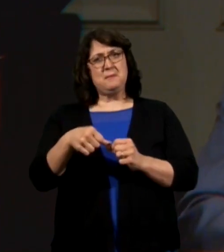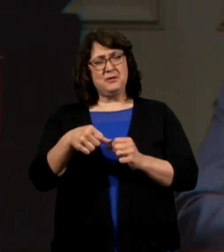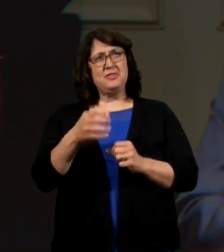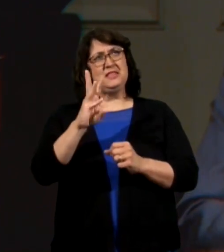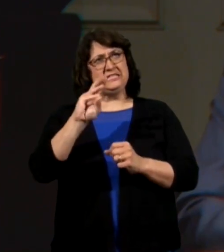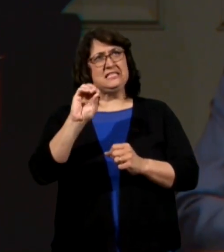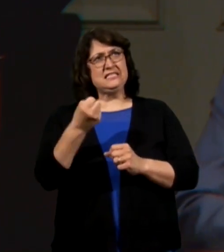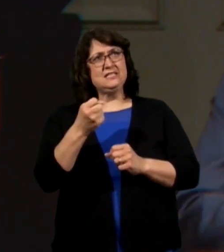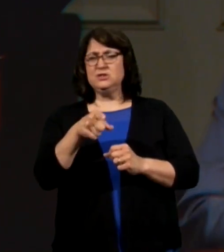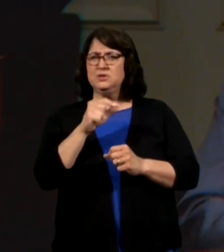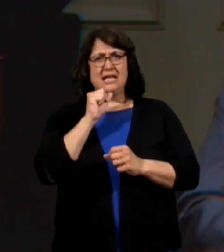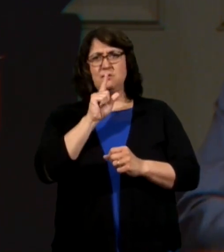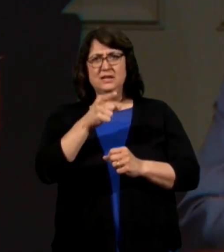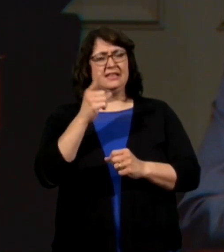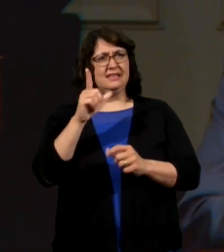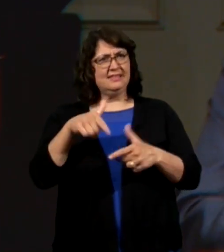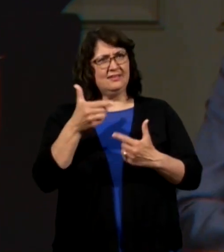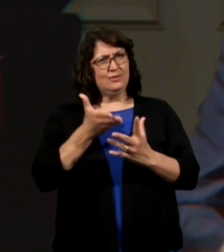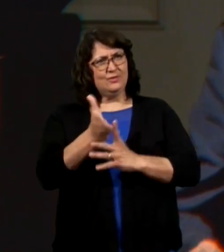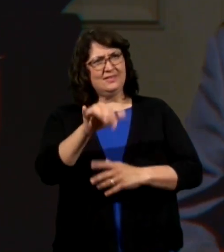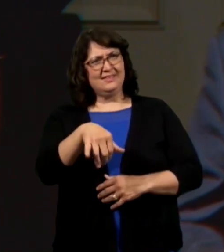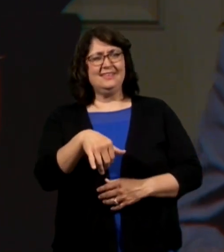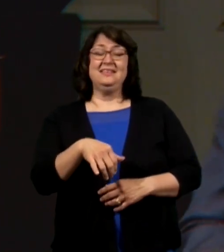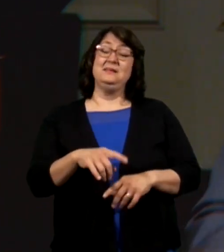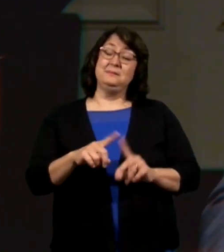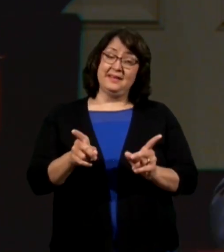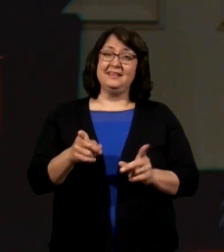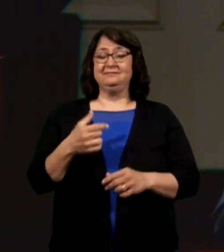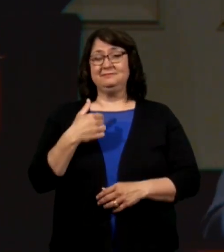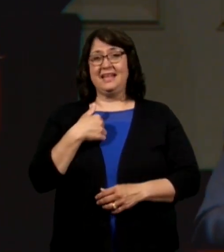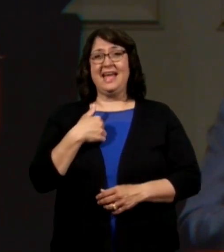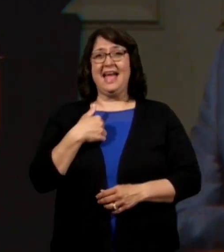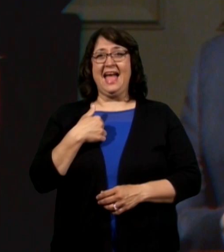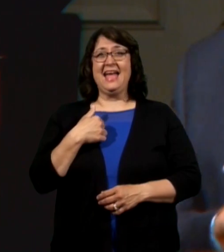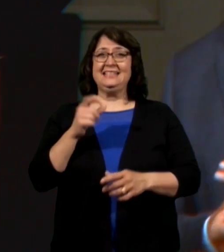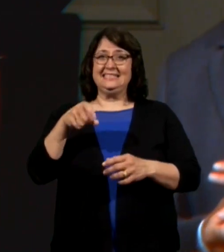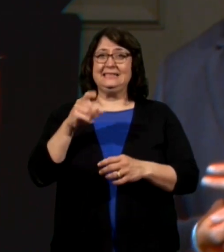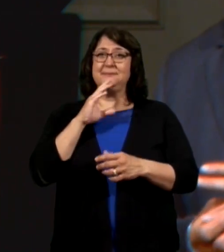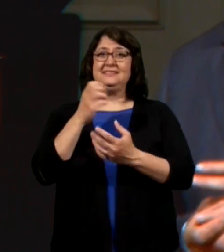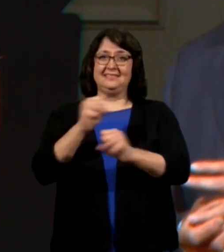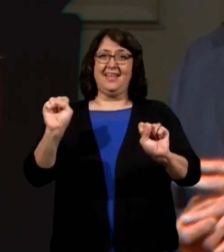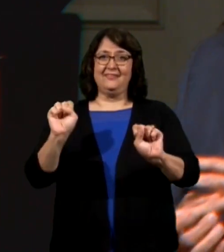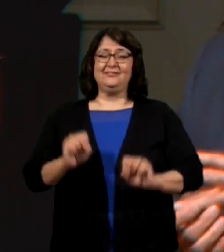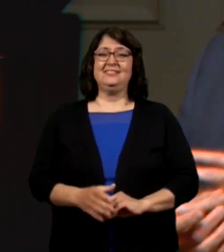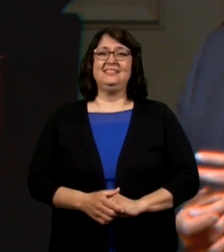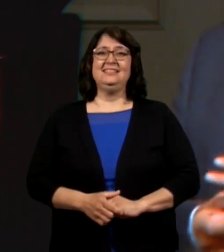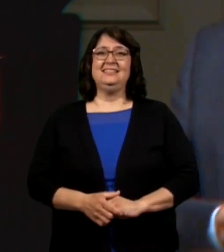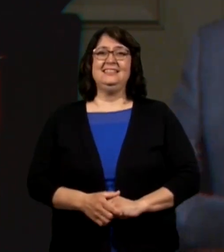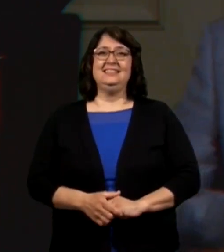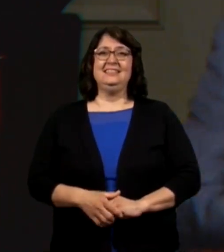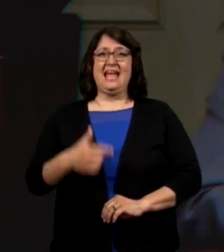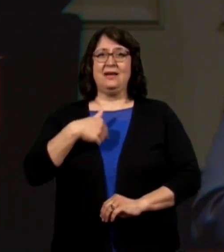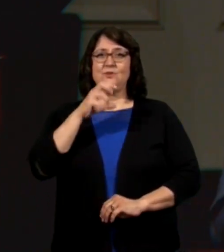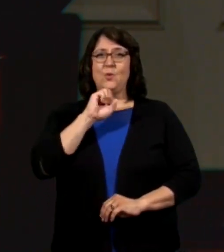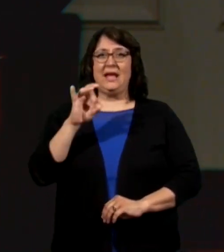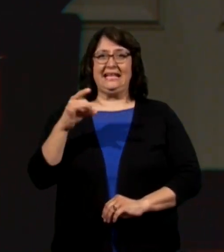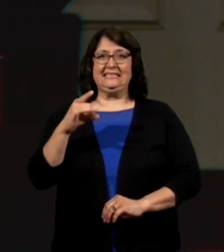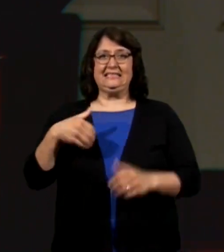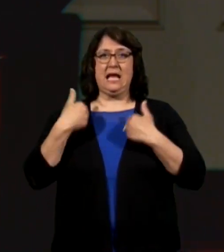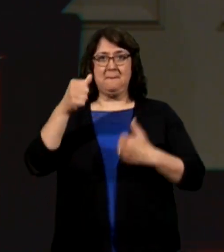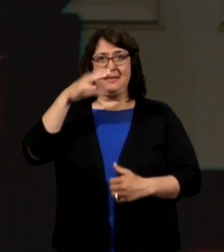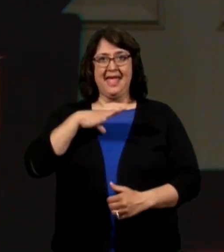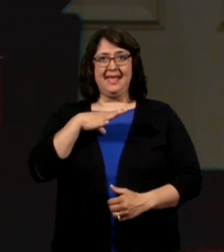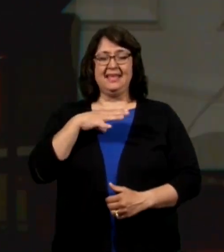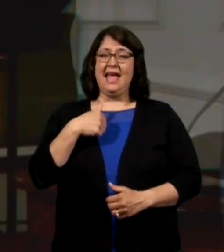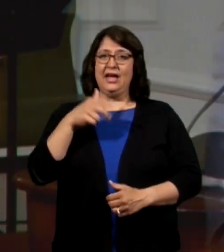60s, you weren't really there. But I needed to get saved. And as an 18-year-old young man, I